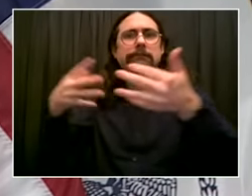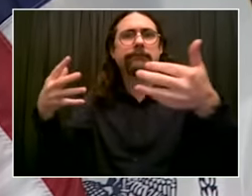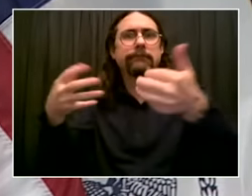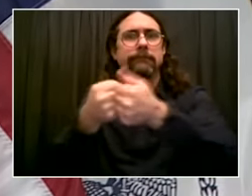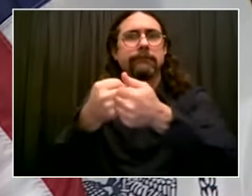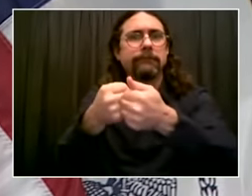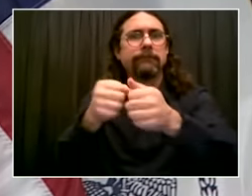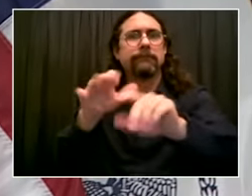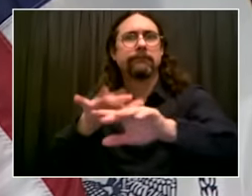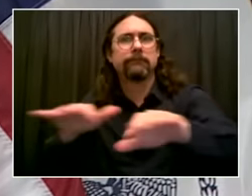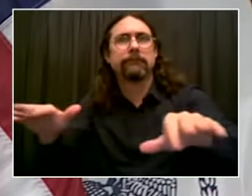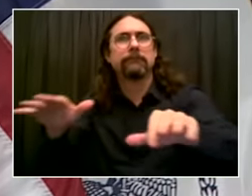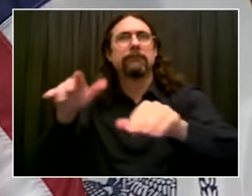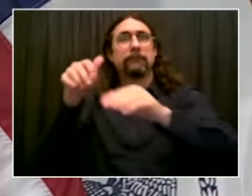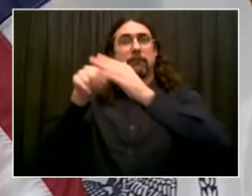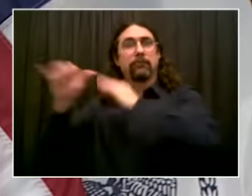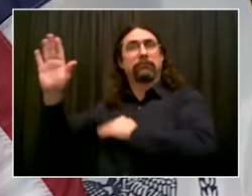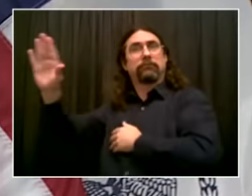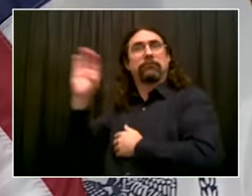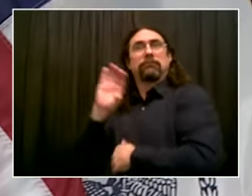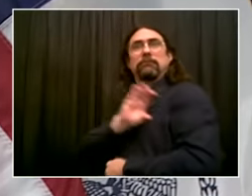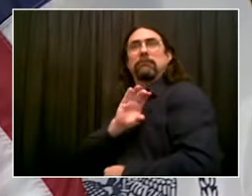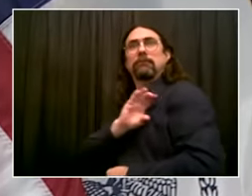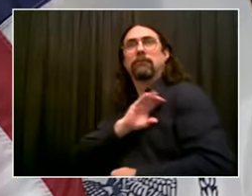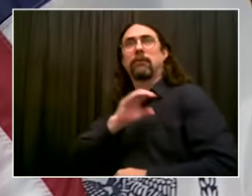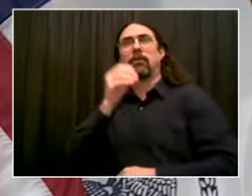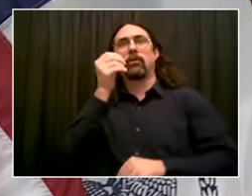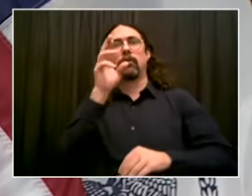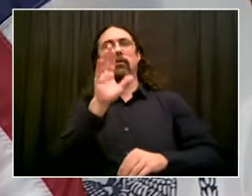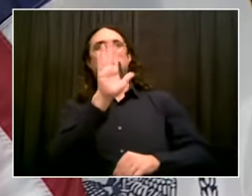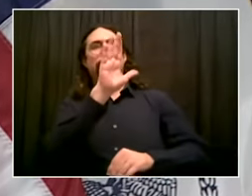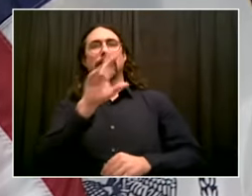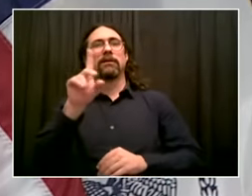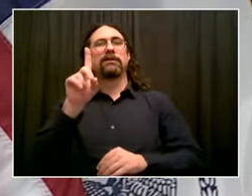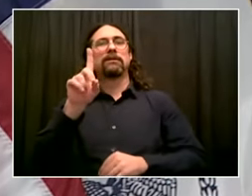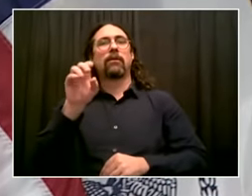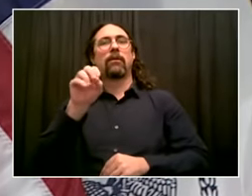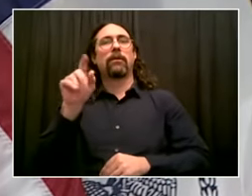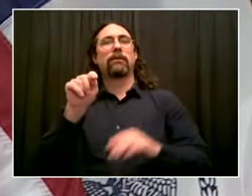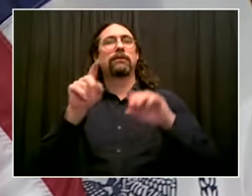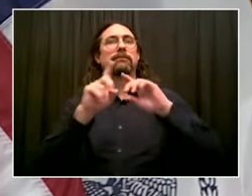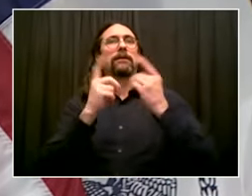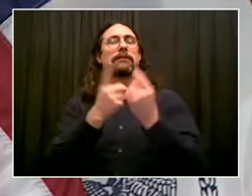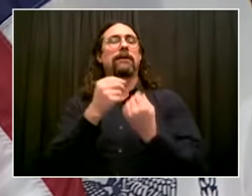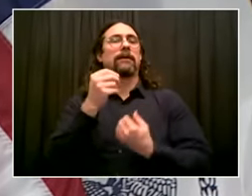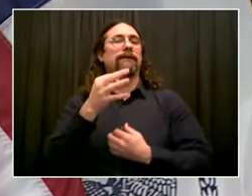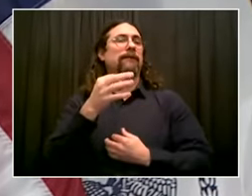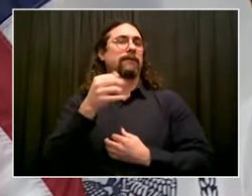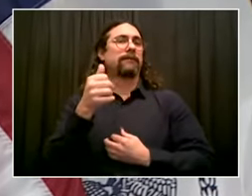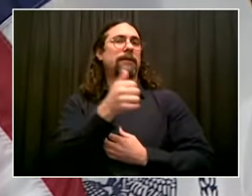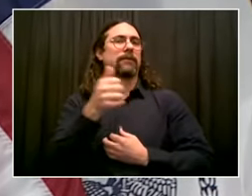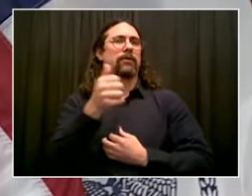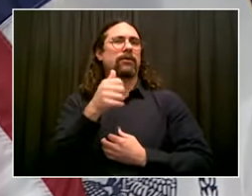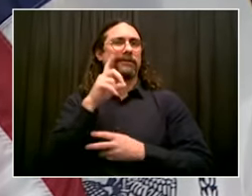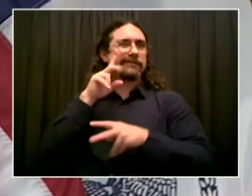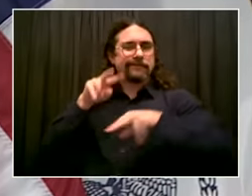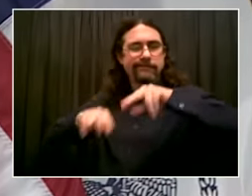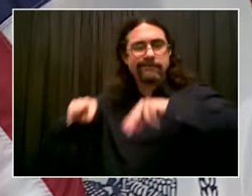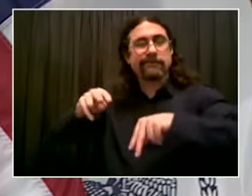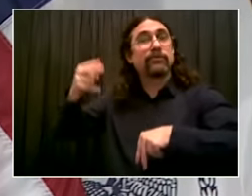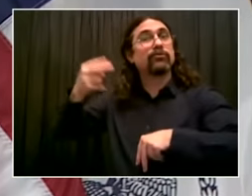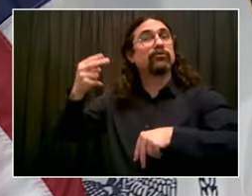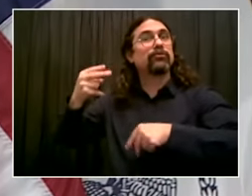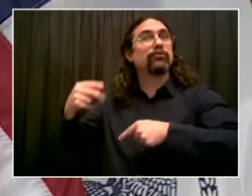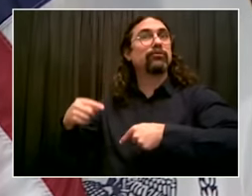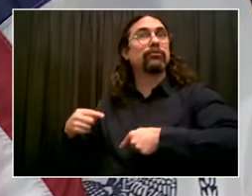as a result, it almost seemed as if the council now was pulling back to a compromise position of actually expanding the collision investigation